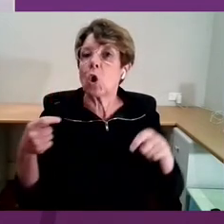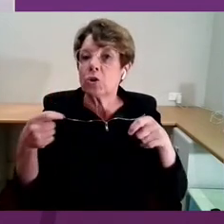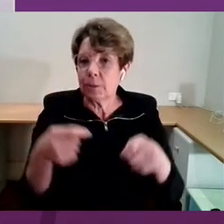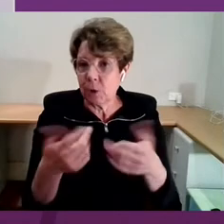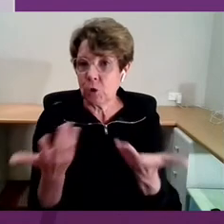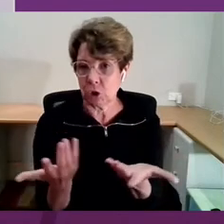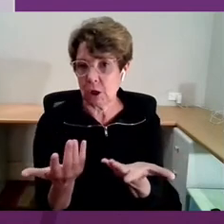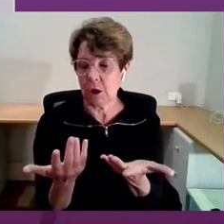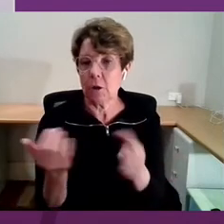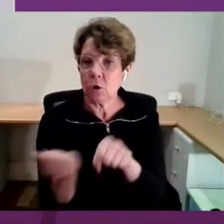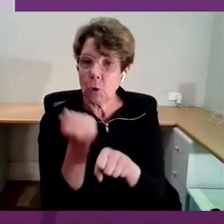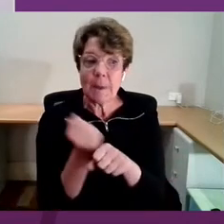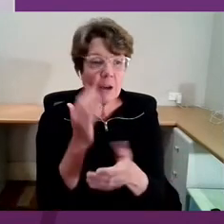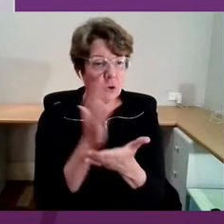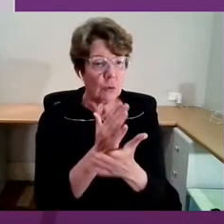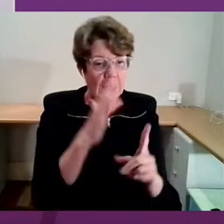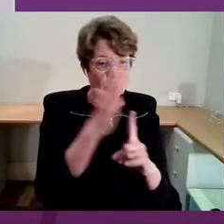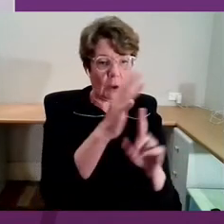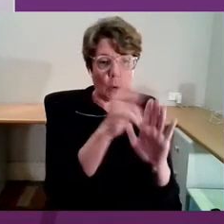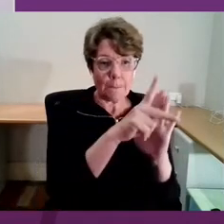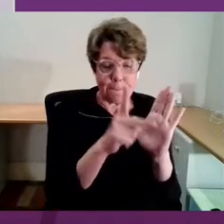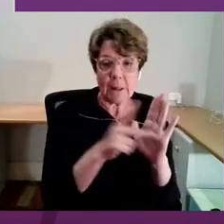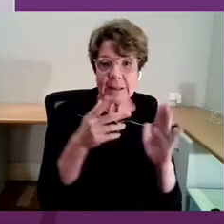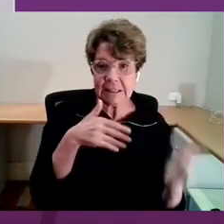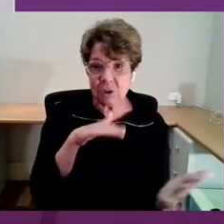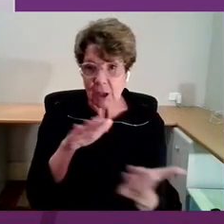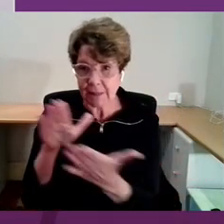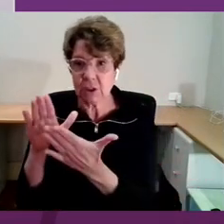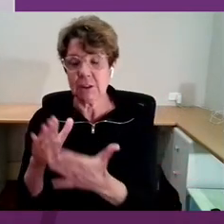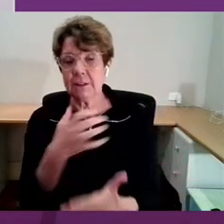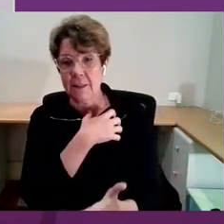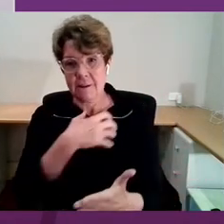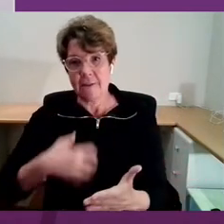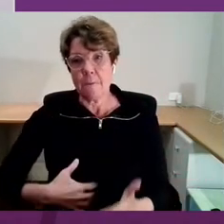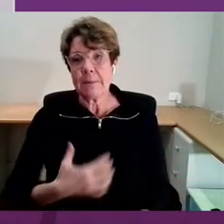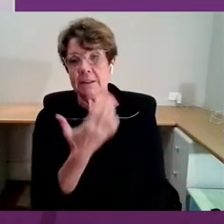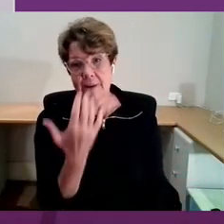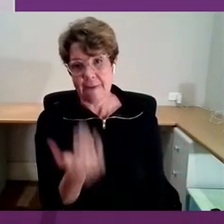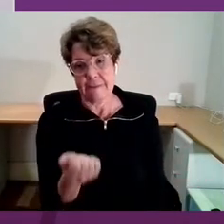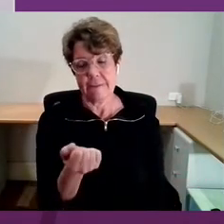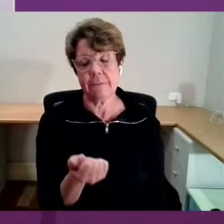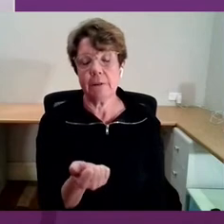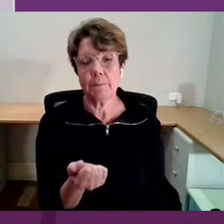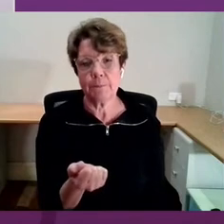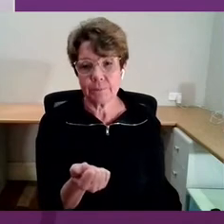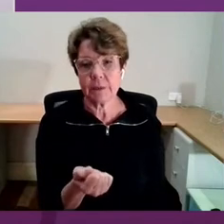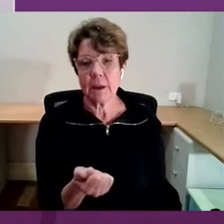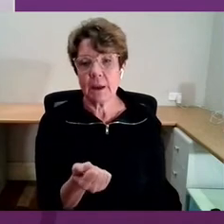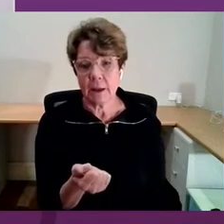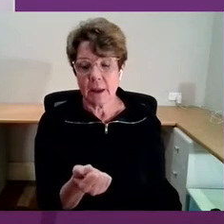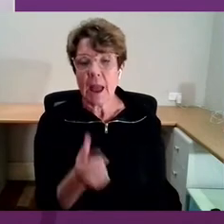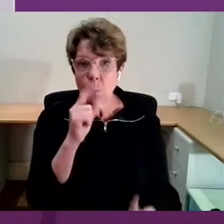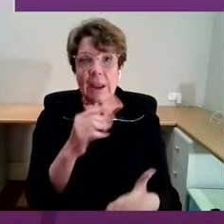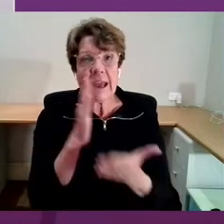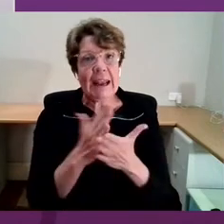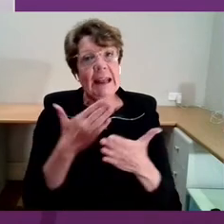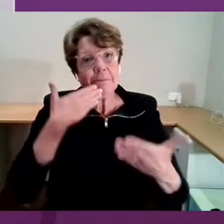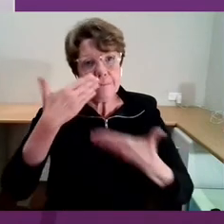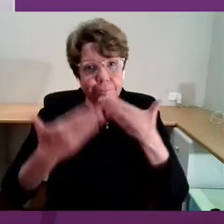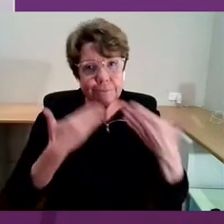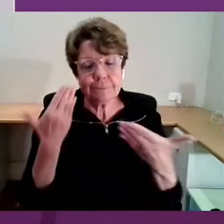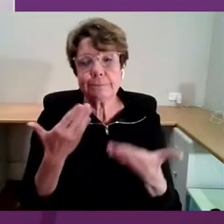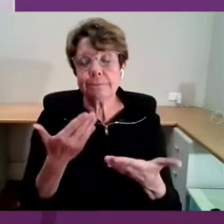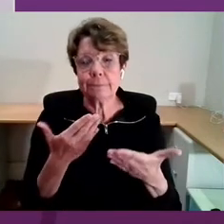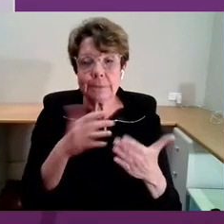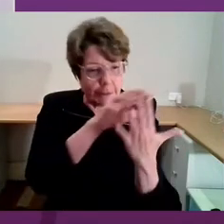policy challenges that governments face and we can articulate the case really well. So,